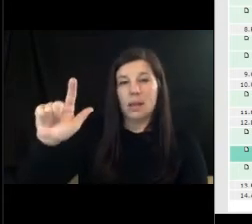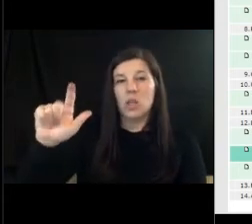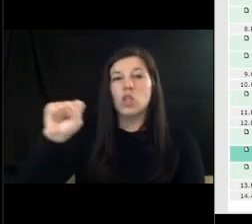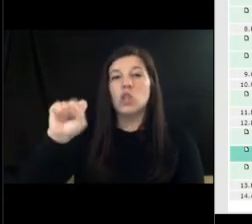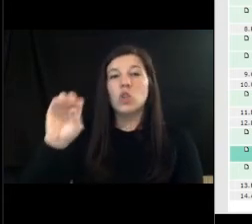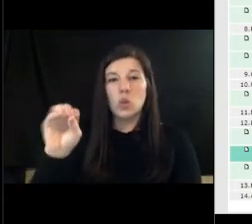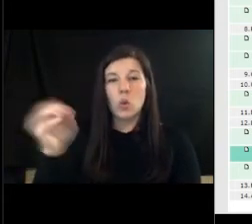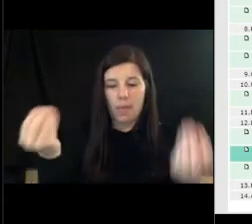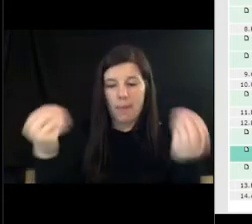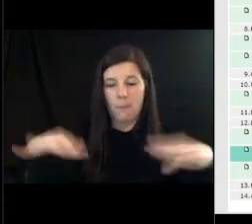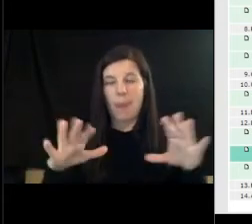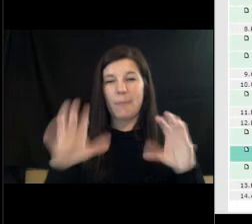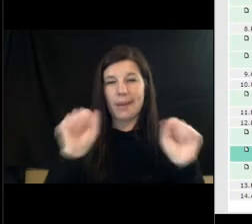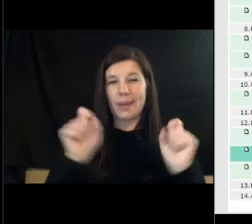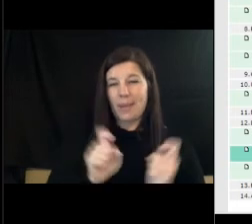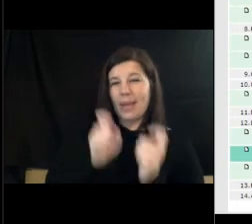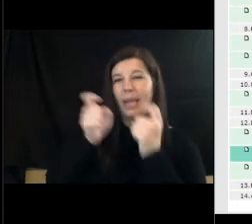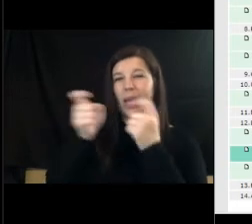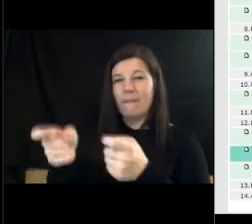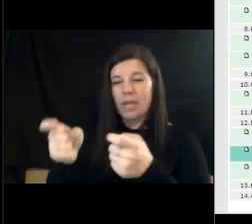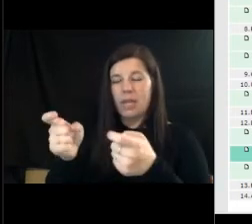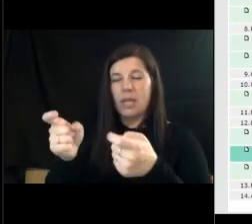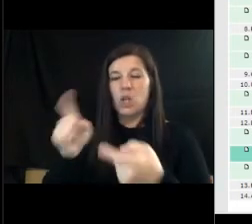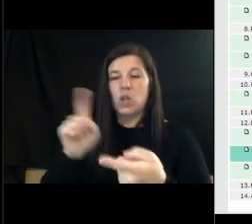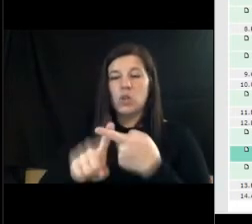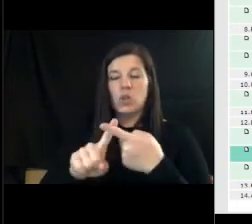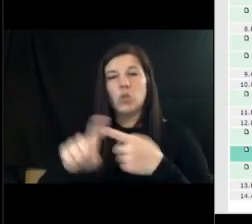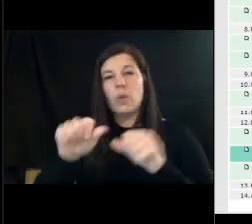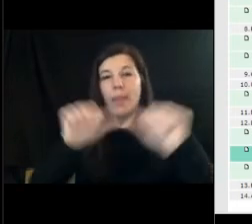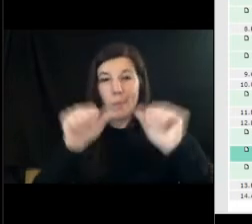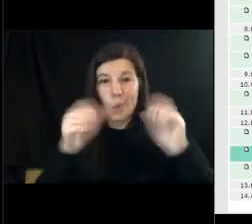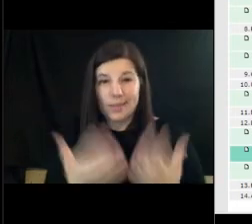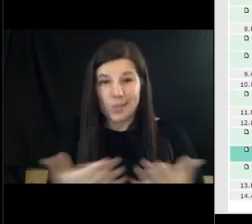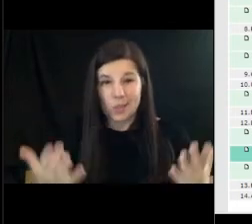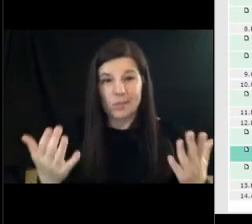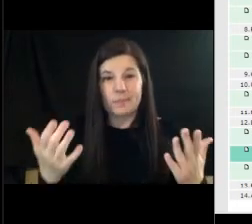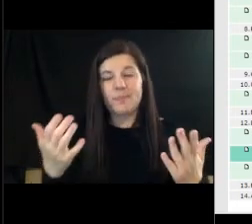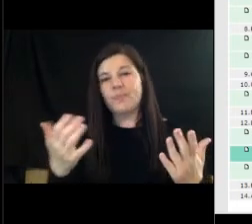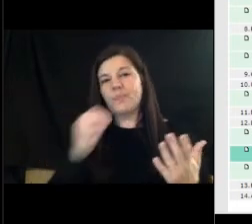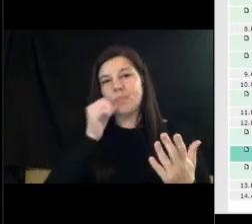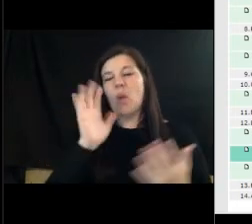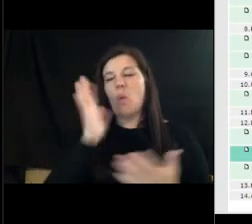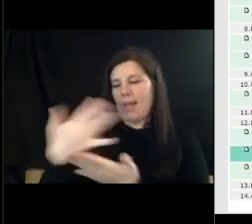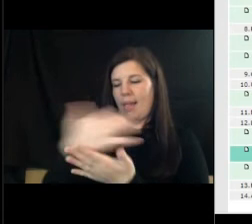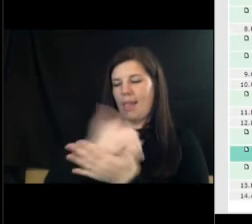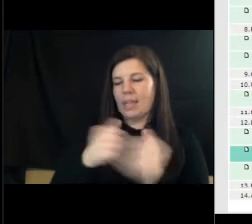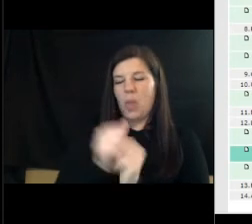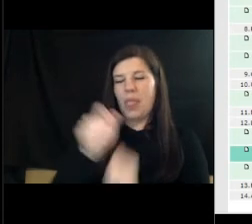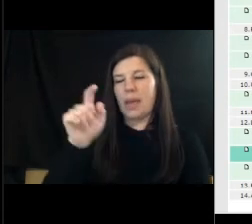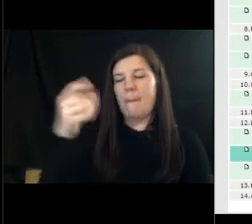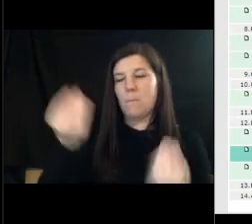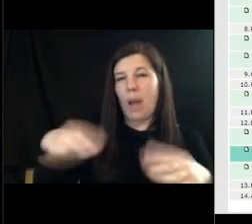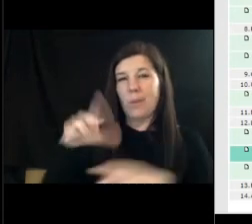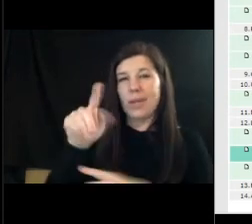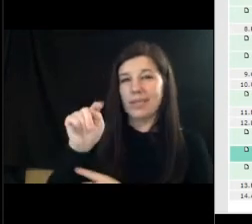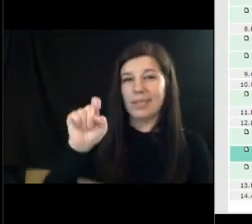be given to the property appraiser and the notice of the amount can be put on the trim notice and it'd be collected with the property taxes in november that's